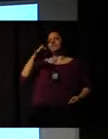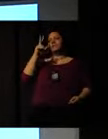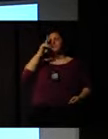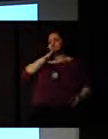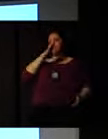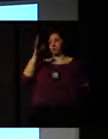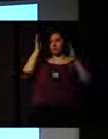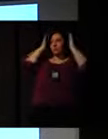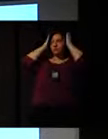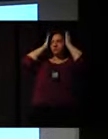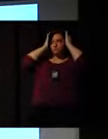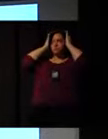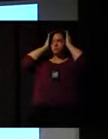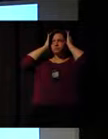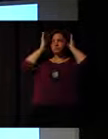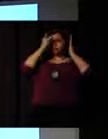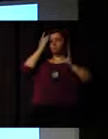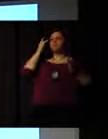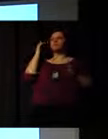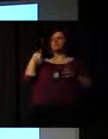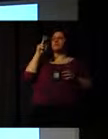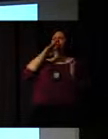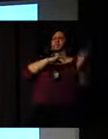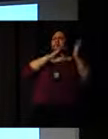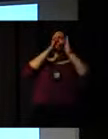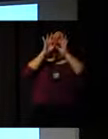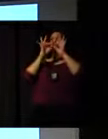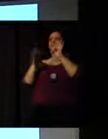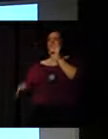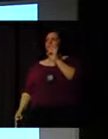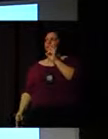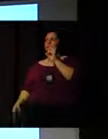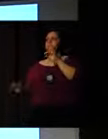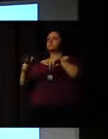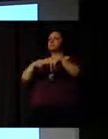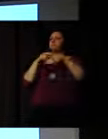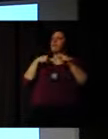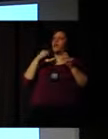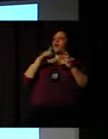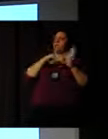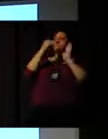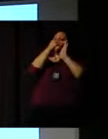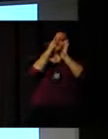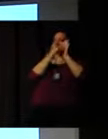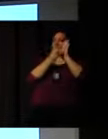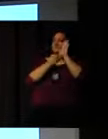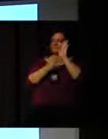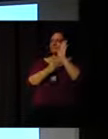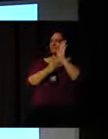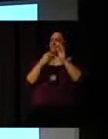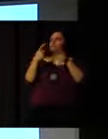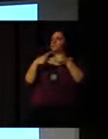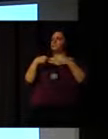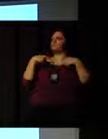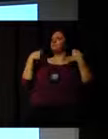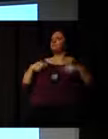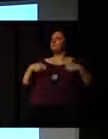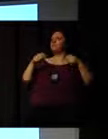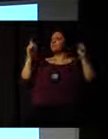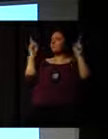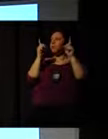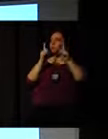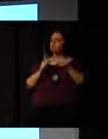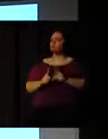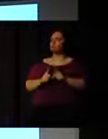It's a long story. This is the reason why I have some notes with me, because I need to resume. The time at